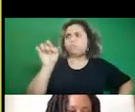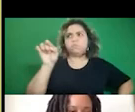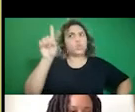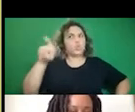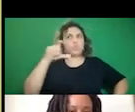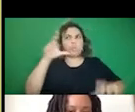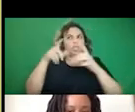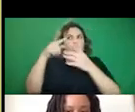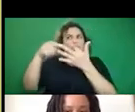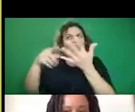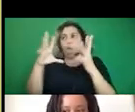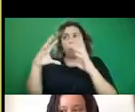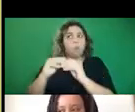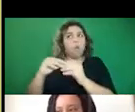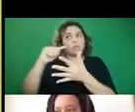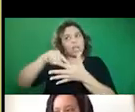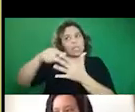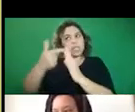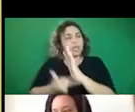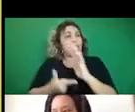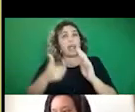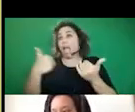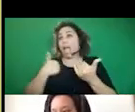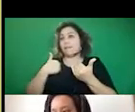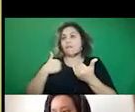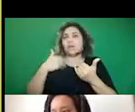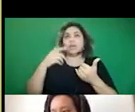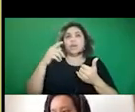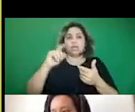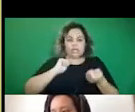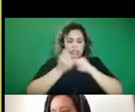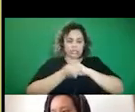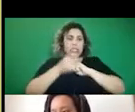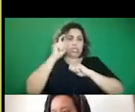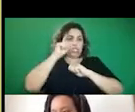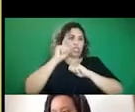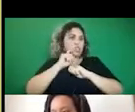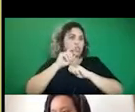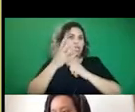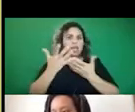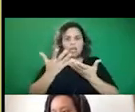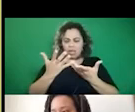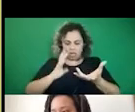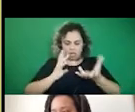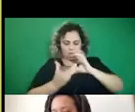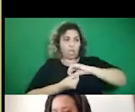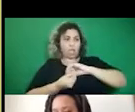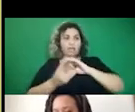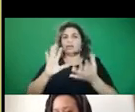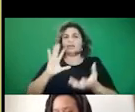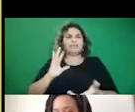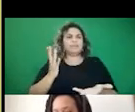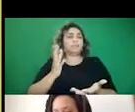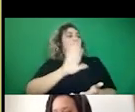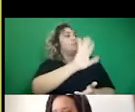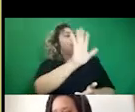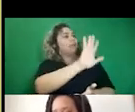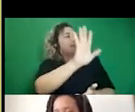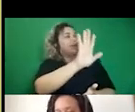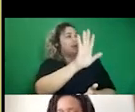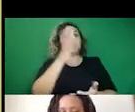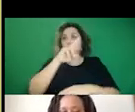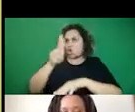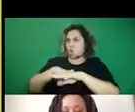able to do this and do that, uh, have sex changes and things in that nature. And I was telling them that they literally cannot,